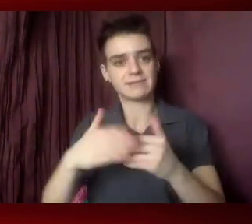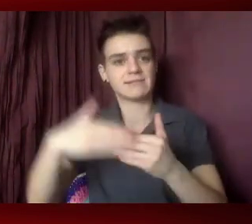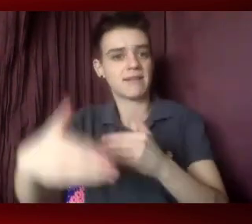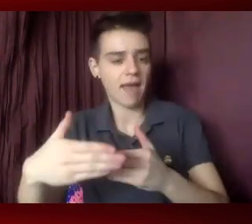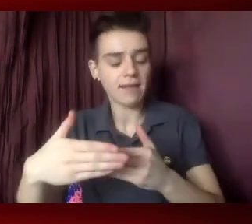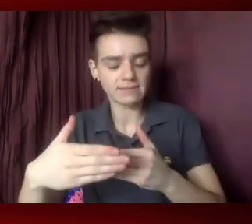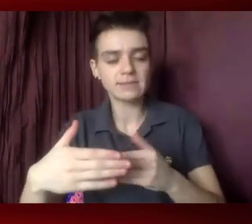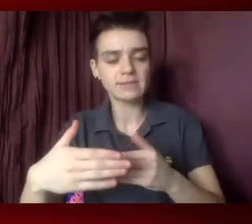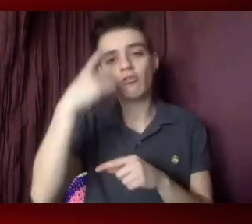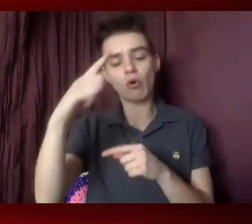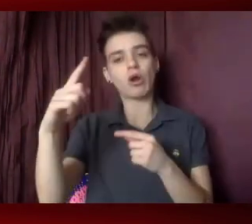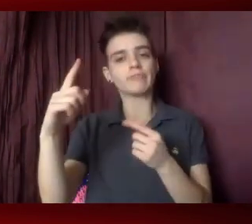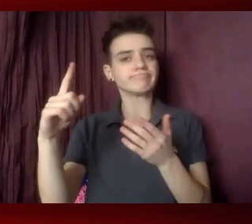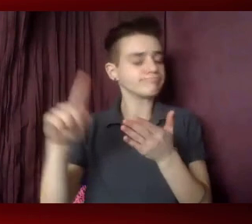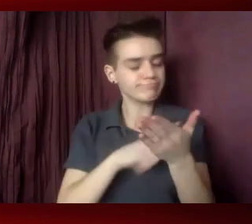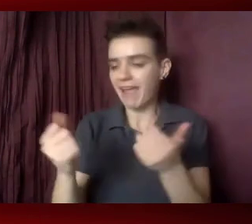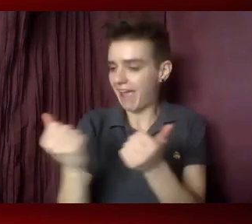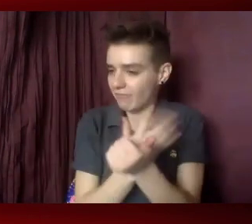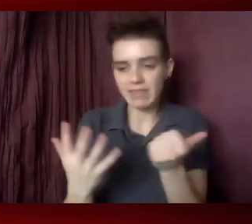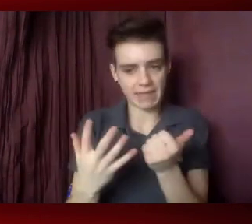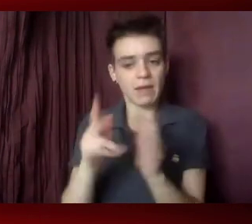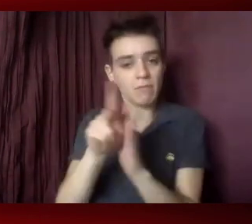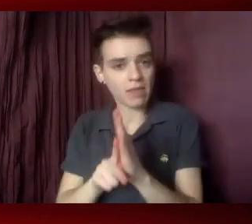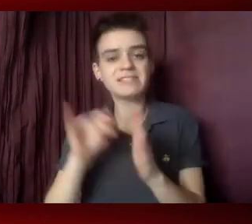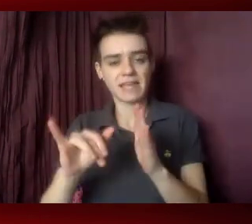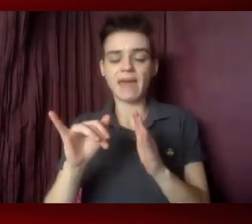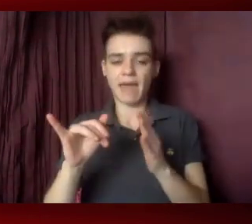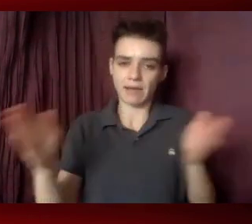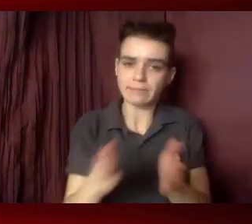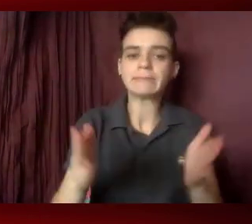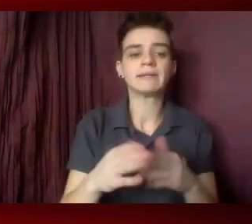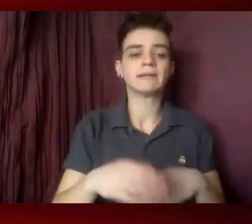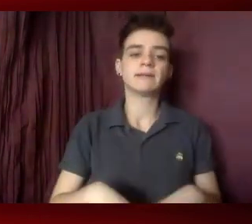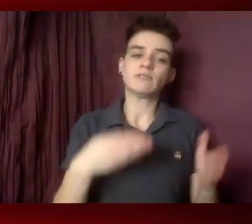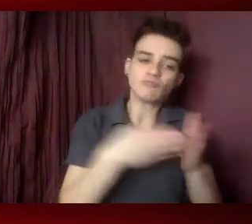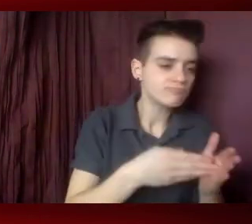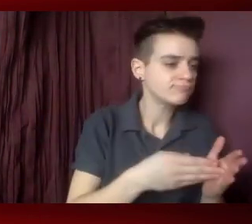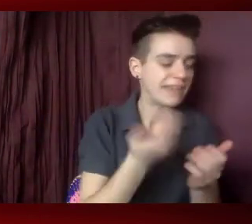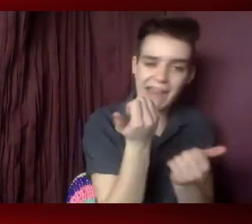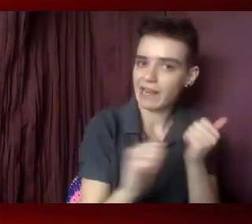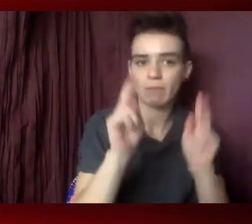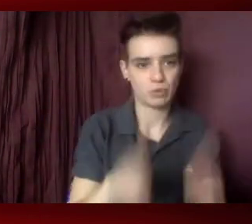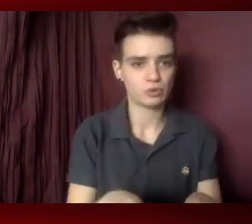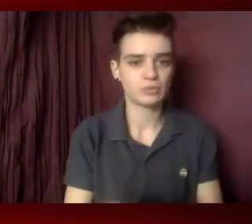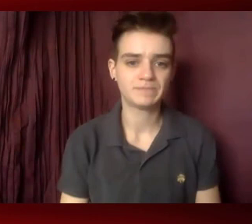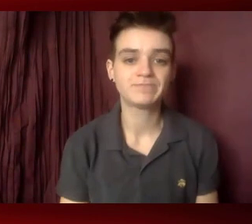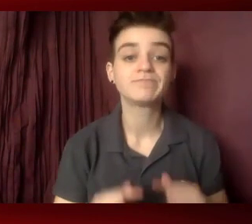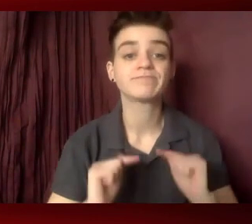discriminatory laws and policies that perpetuate racism, sexism, homophobia, transphobia, and xenophobia.